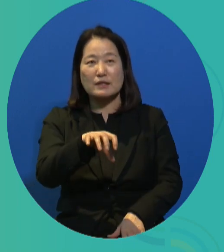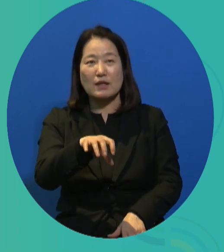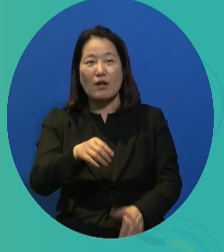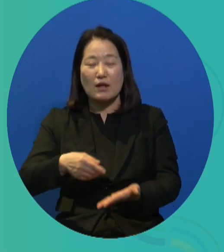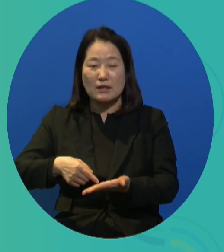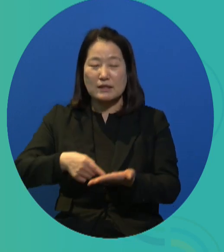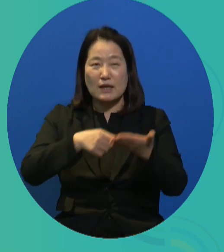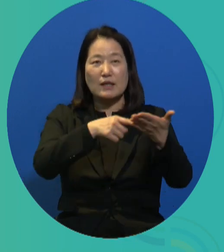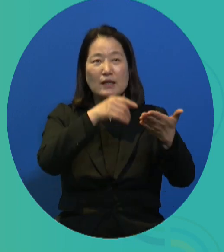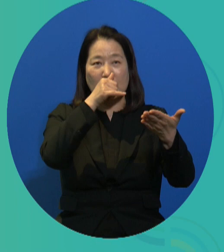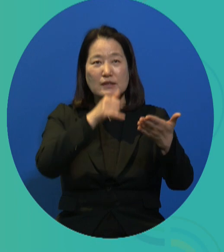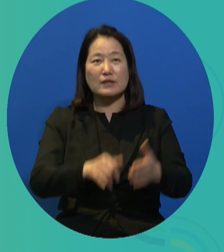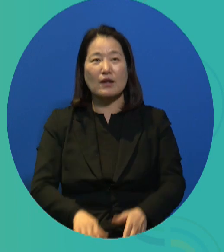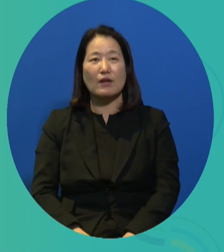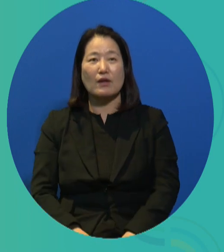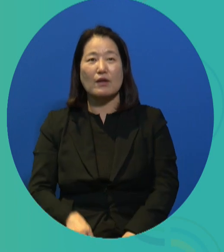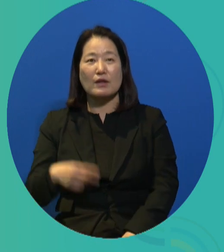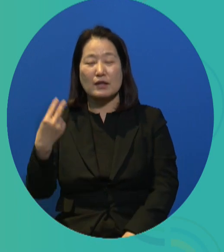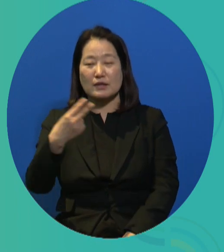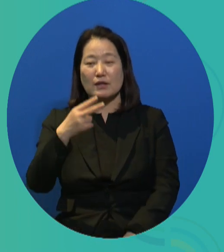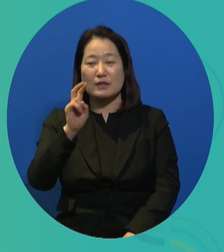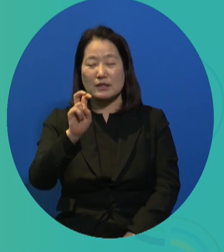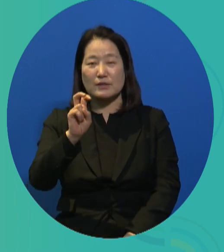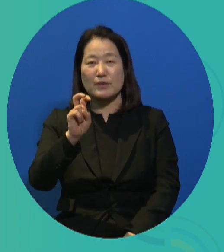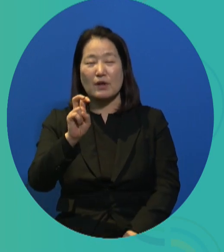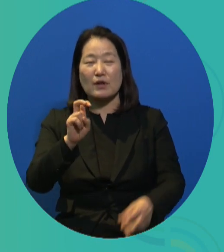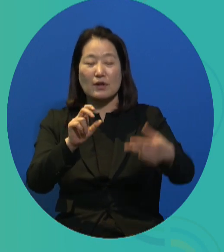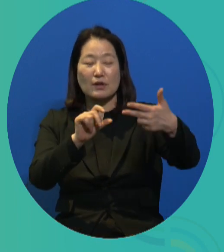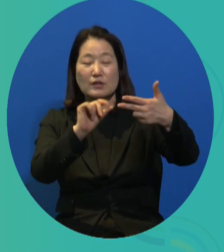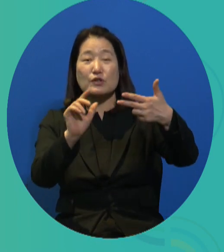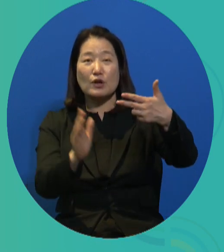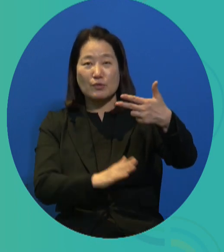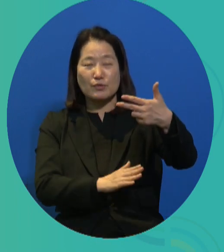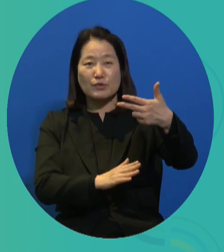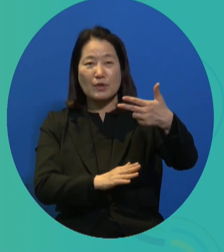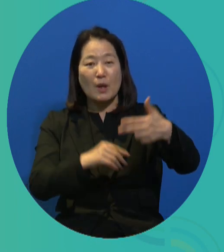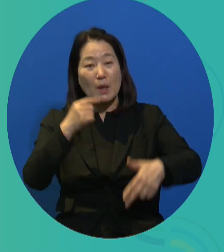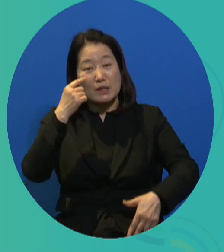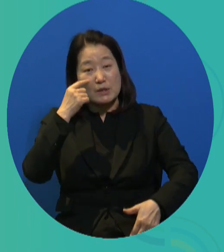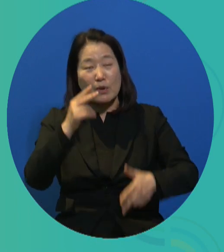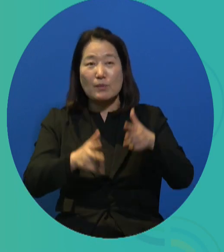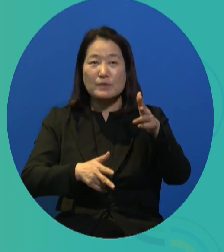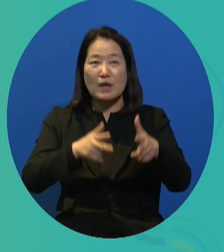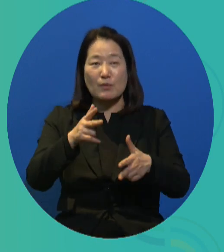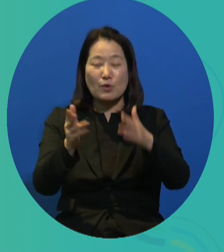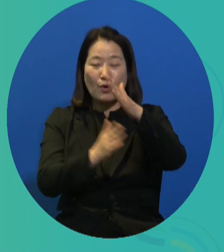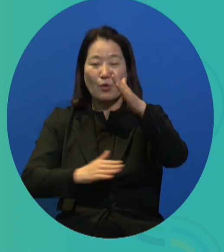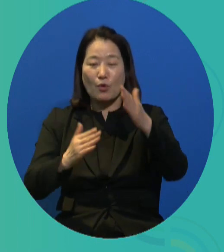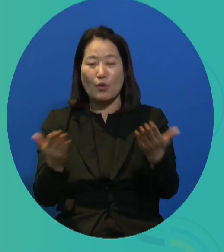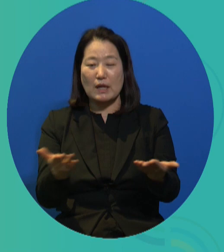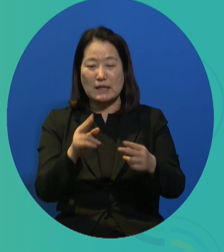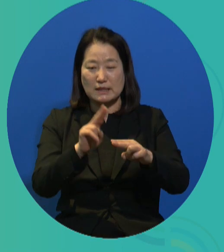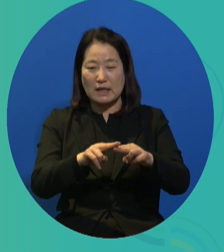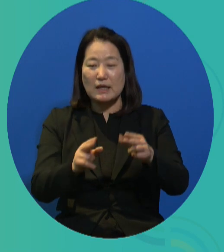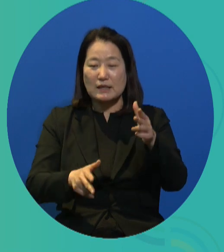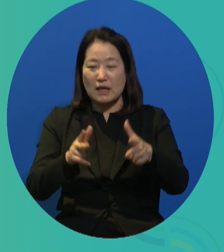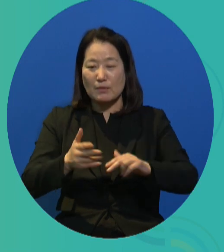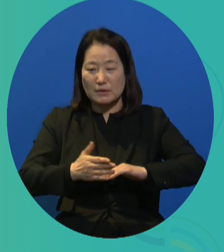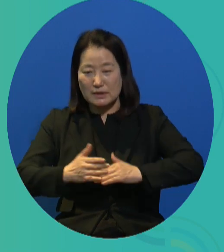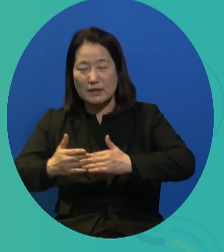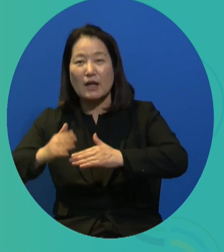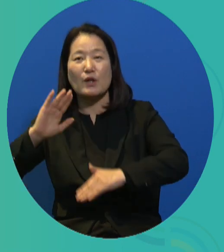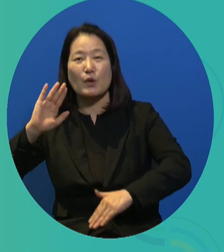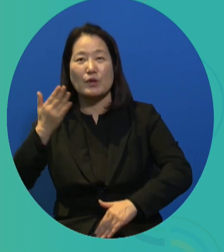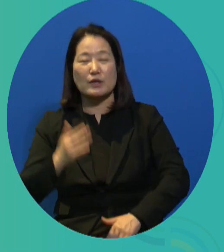proposed public jobs, and in July, we started a prototype, a rights-based